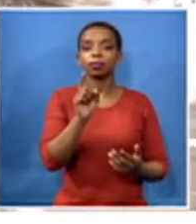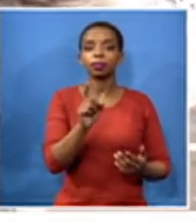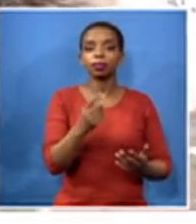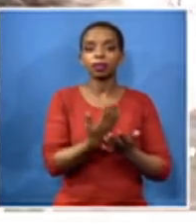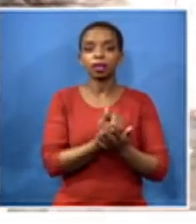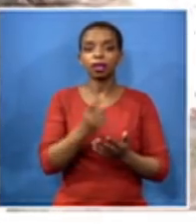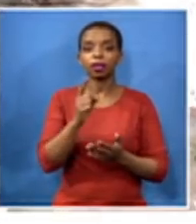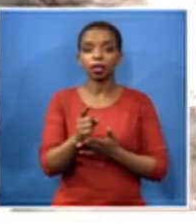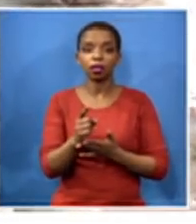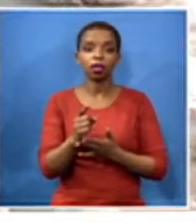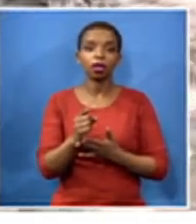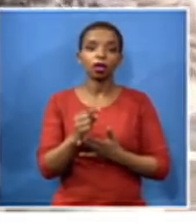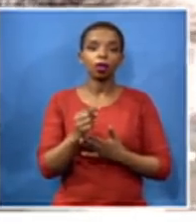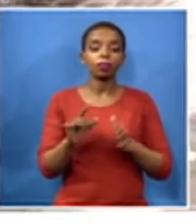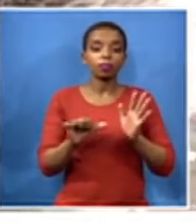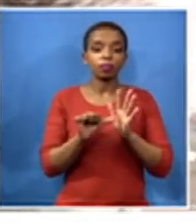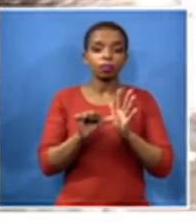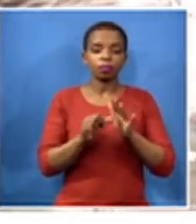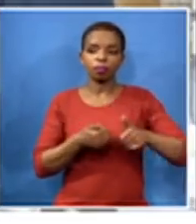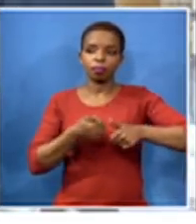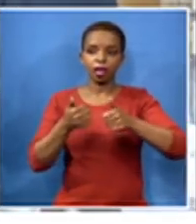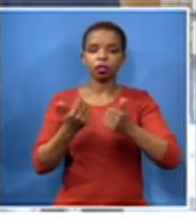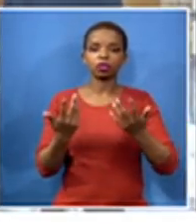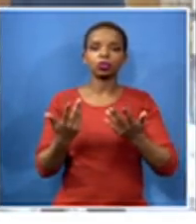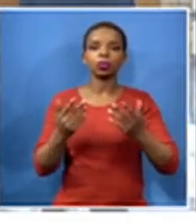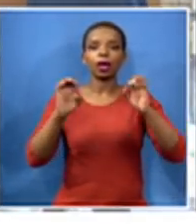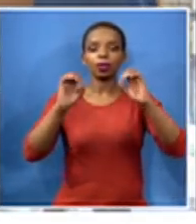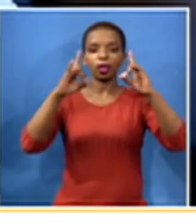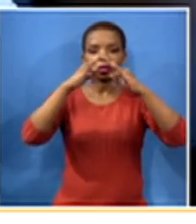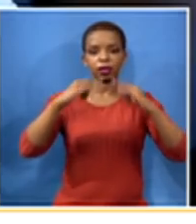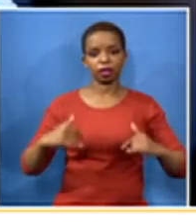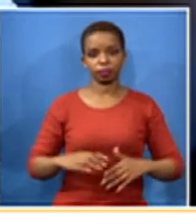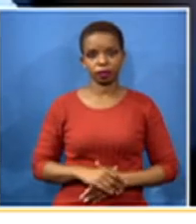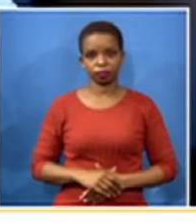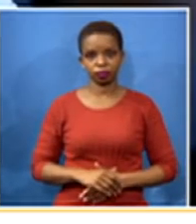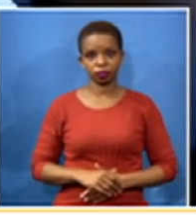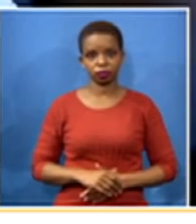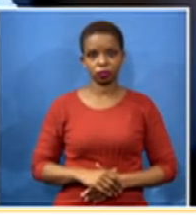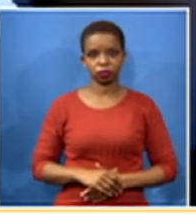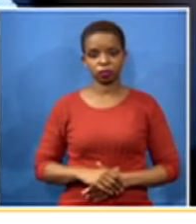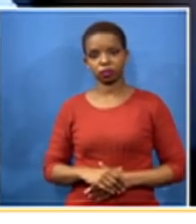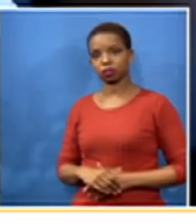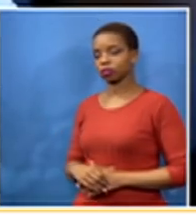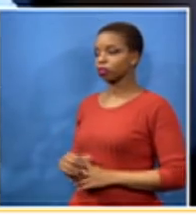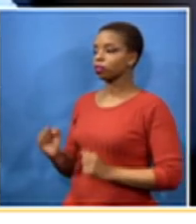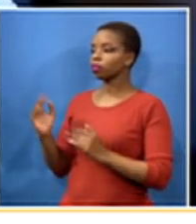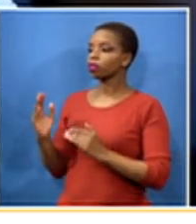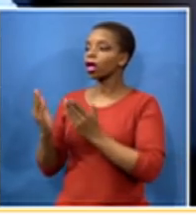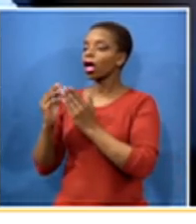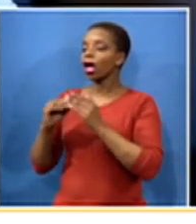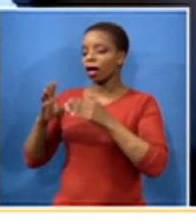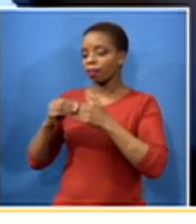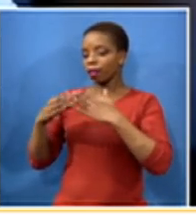kids must go to uh educational camps mr maghavane your members disrupted schooling in the free state on